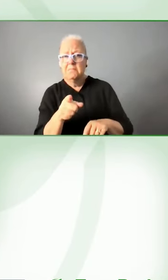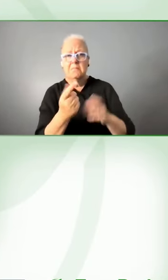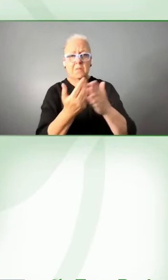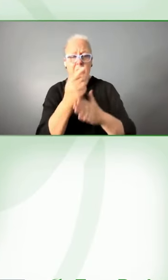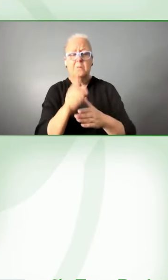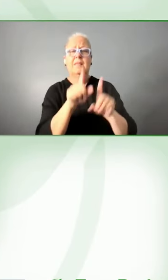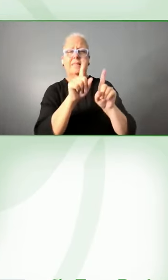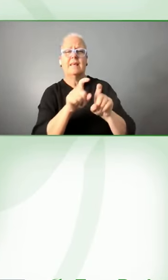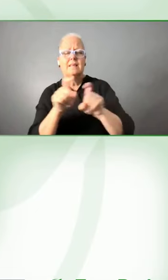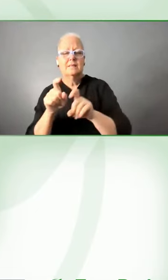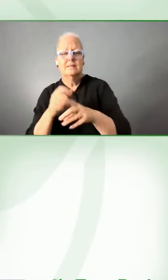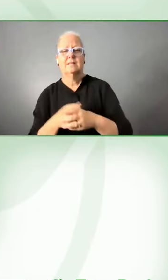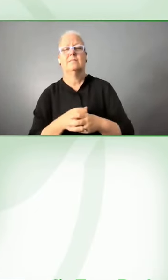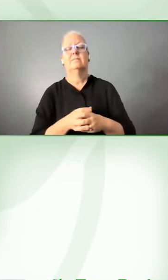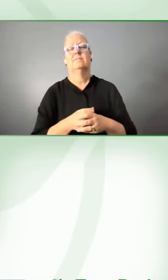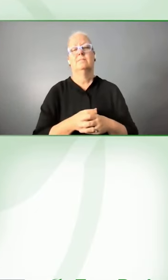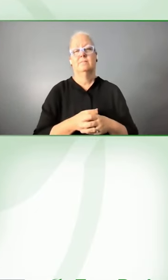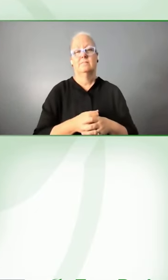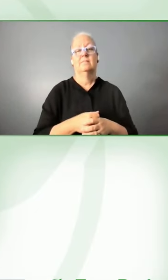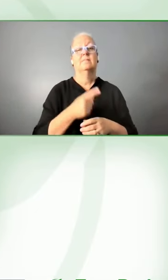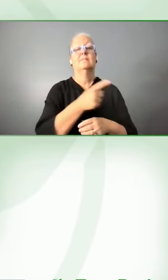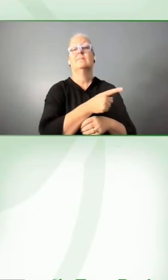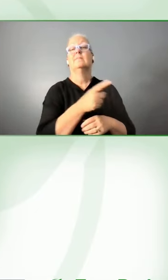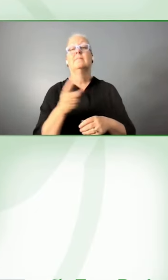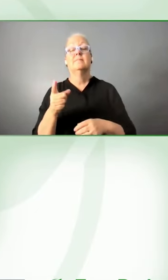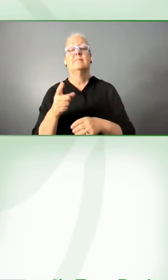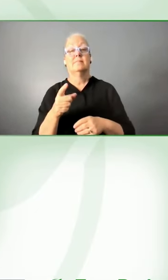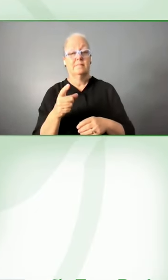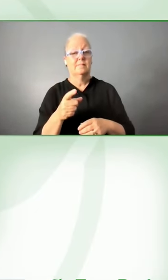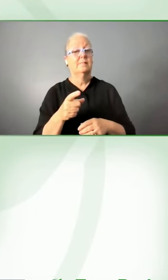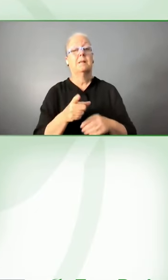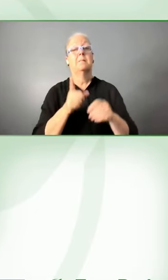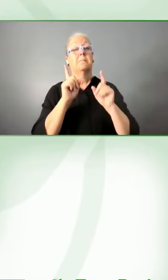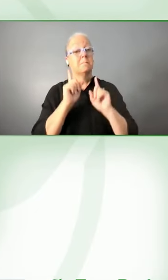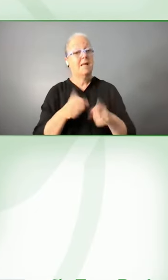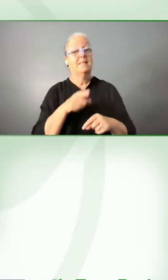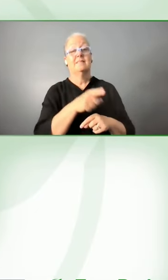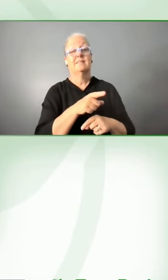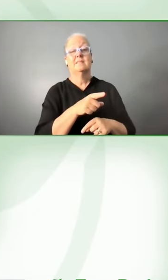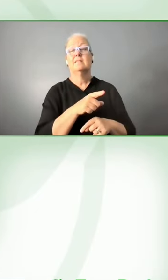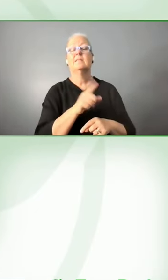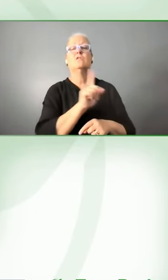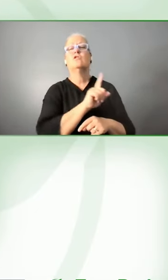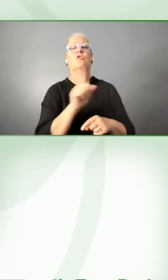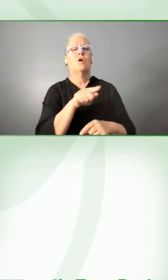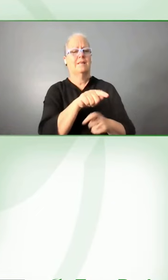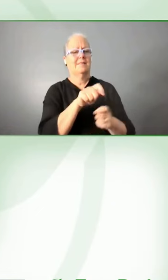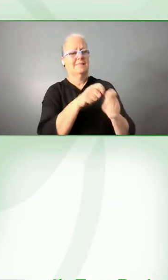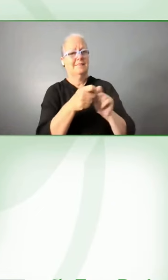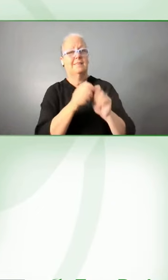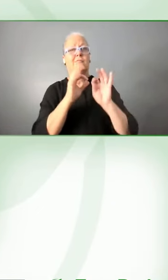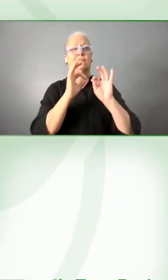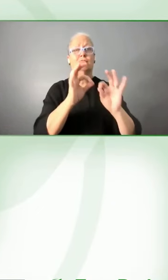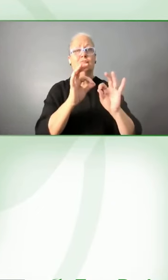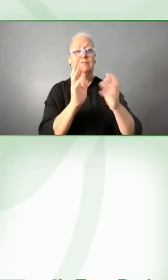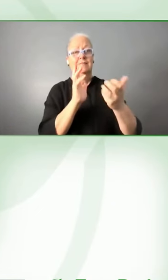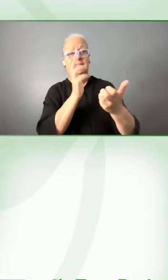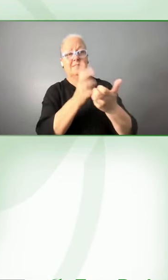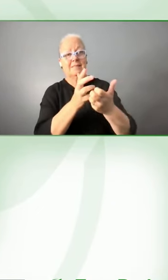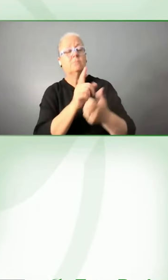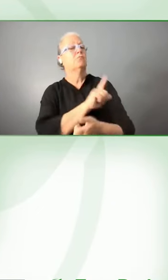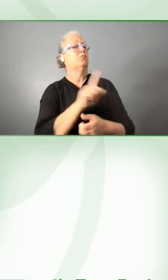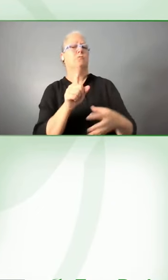of the functions could be released if it is not adapted to accessibility demands. We